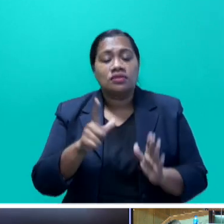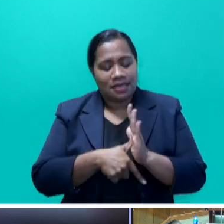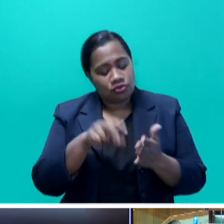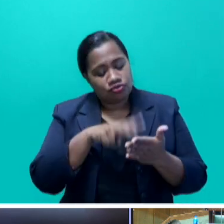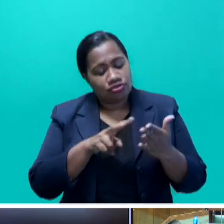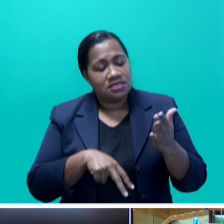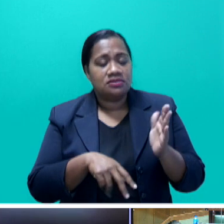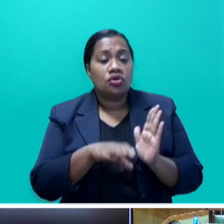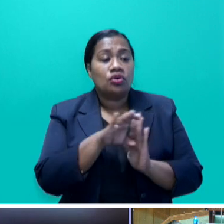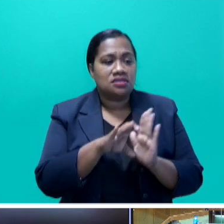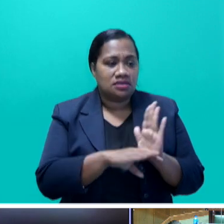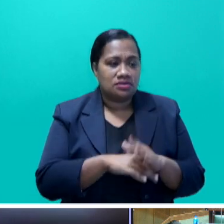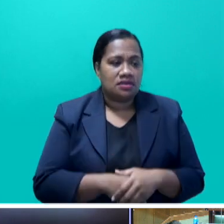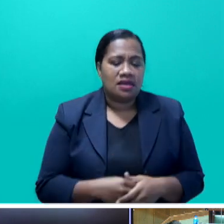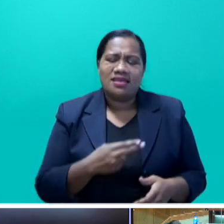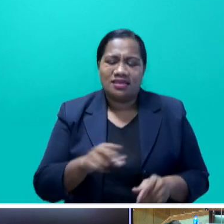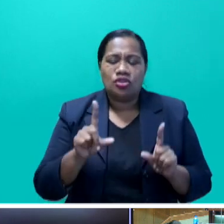doing TikTok.